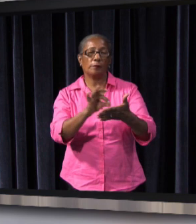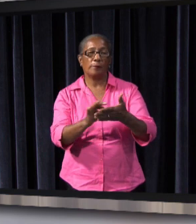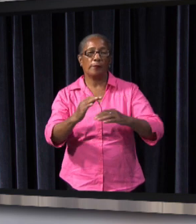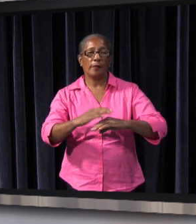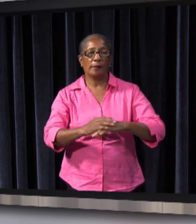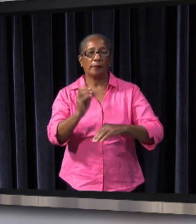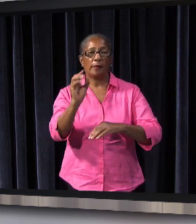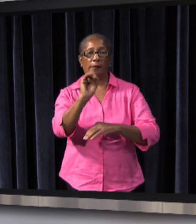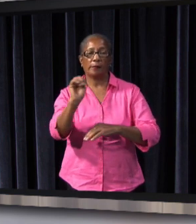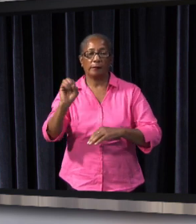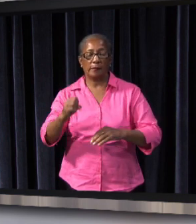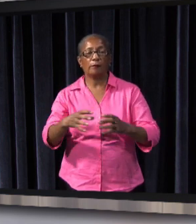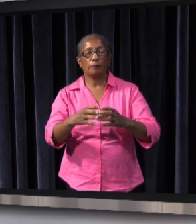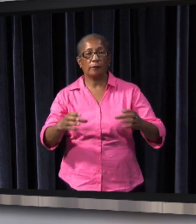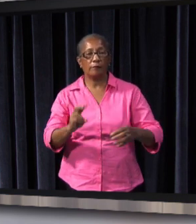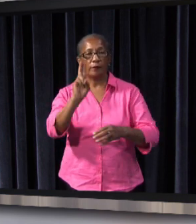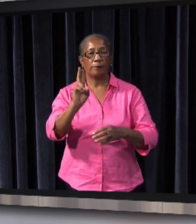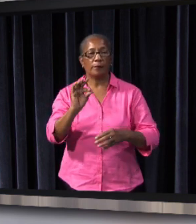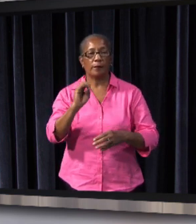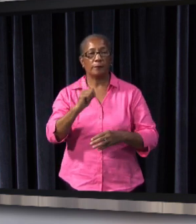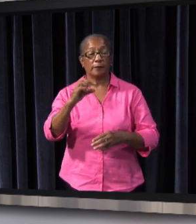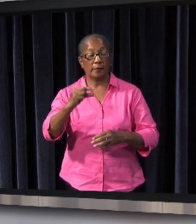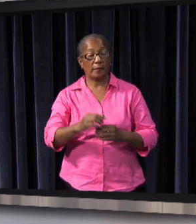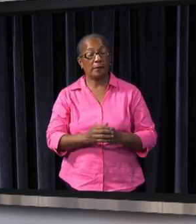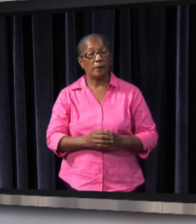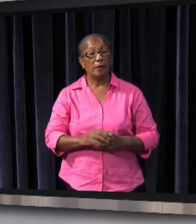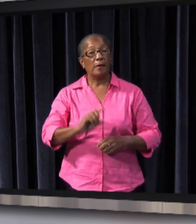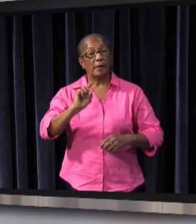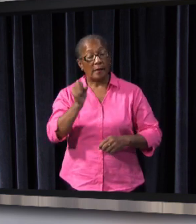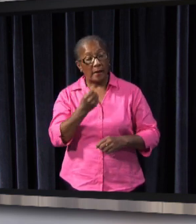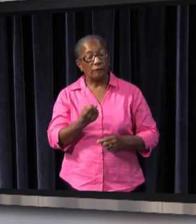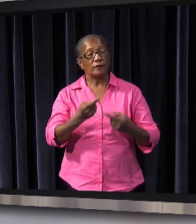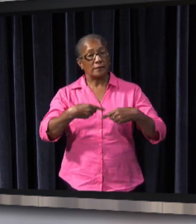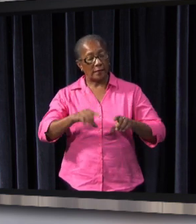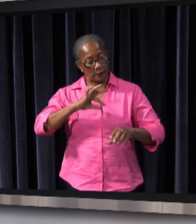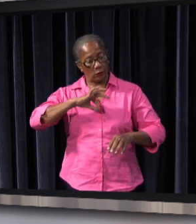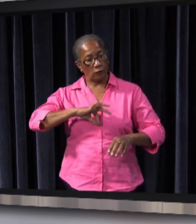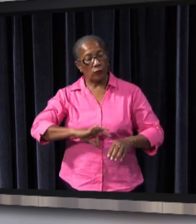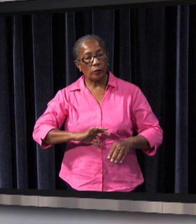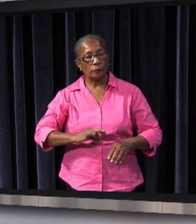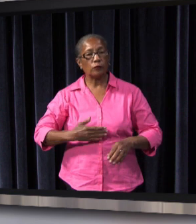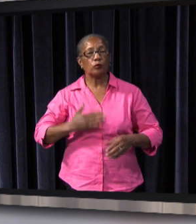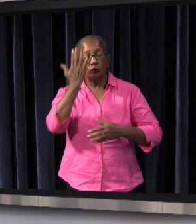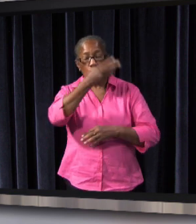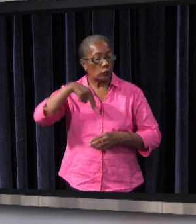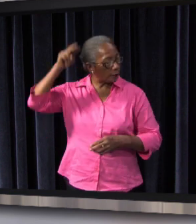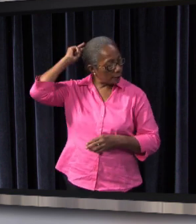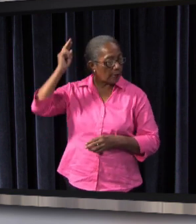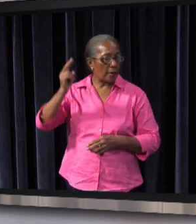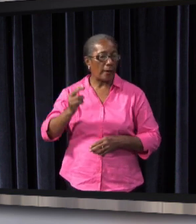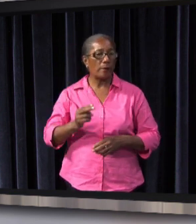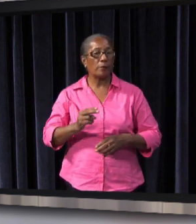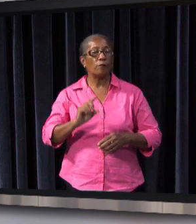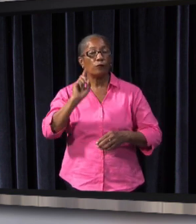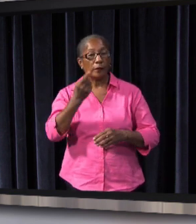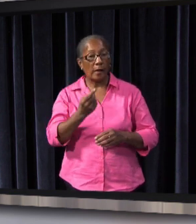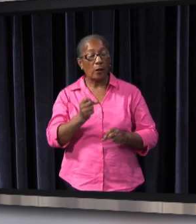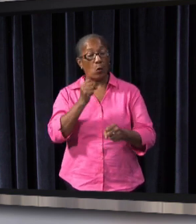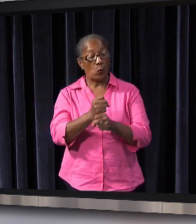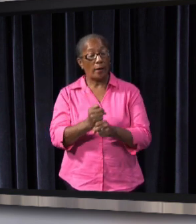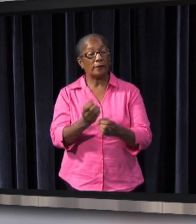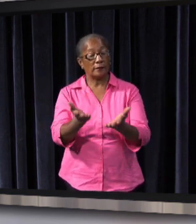with the Danish company. There will be various benefits for Suriname from this project, including employment